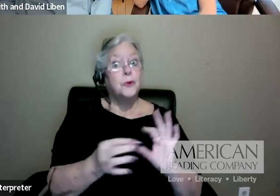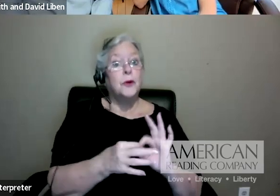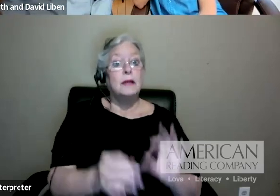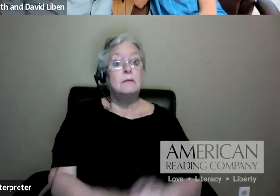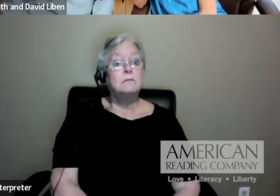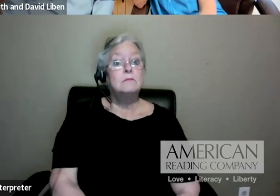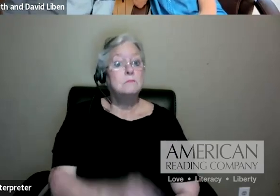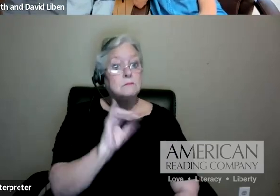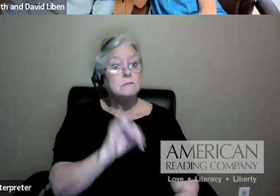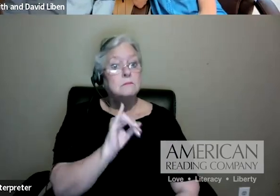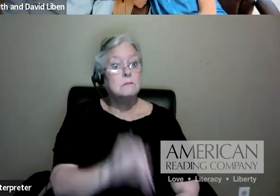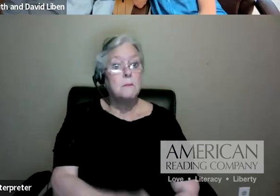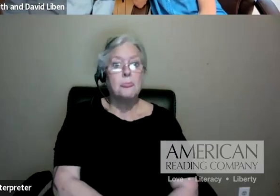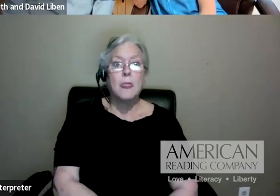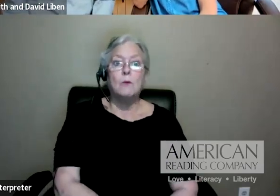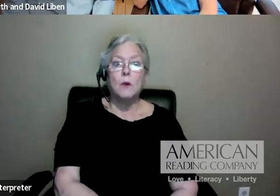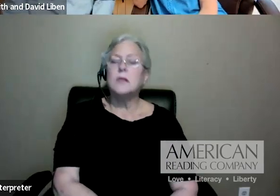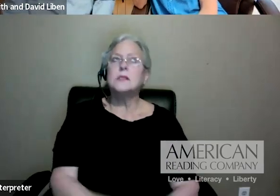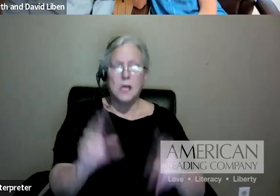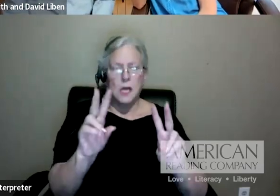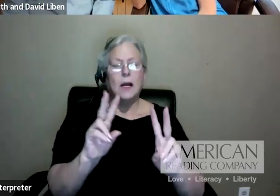That was an assessment prompt.